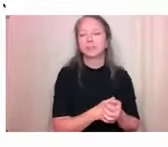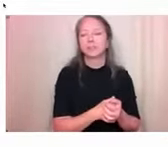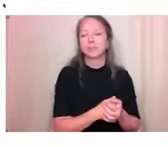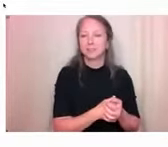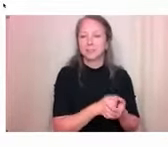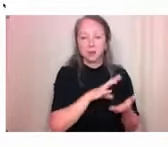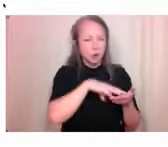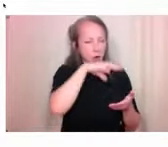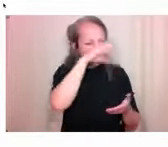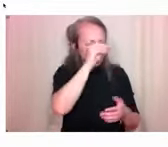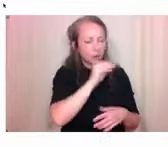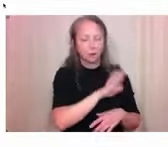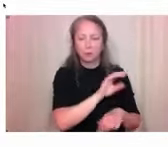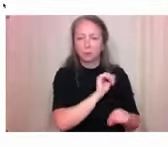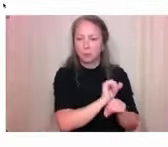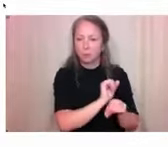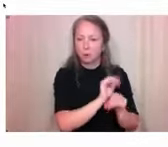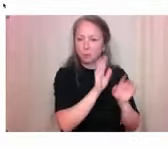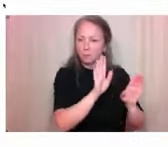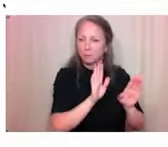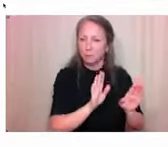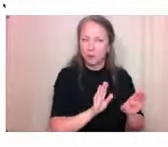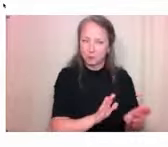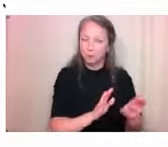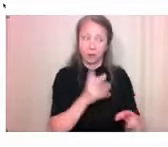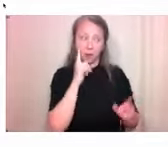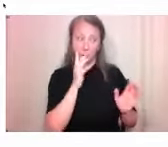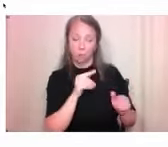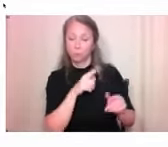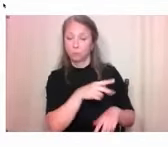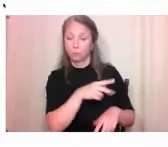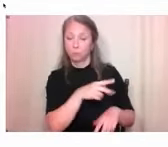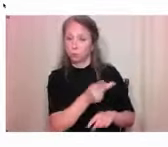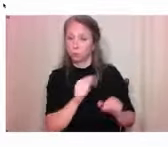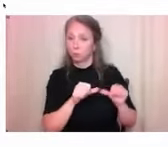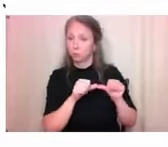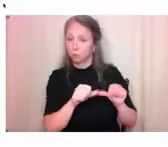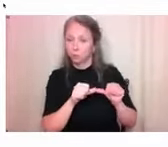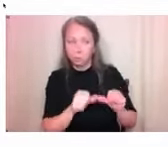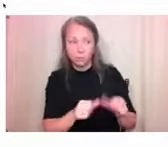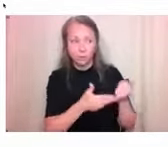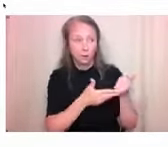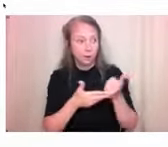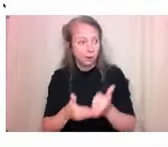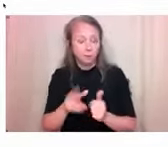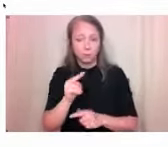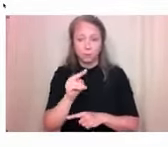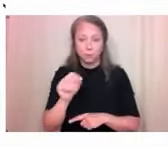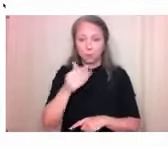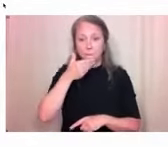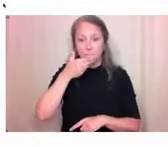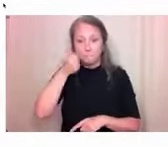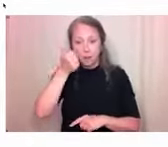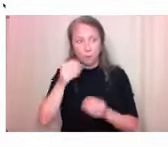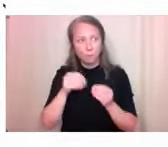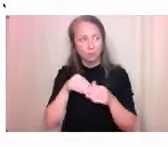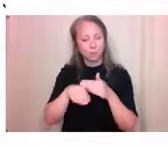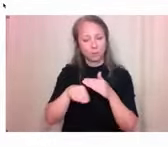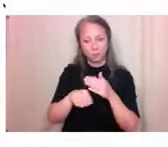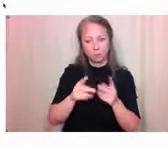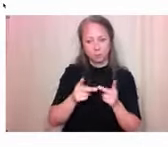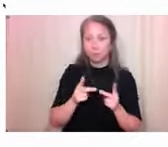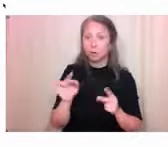continue to keep making HRM and Nova Scotia a better, more accessible place, even just a more informed place.